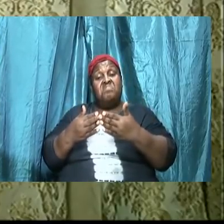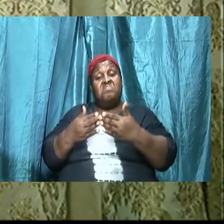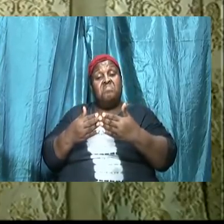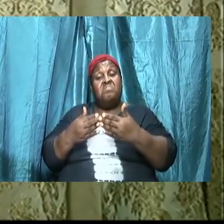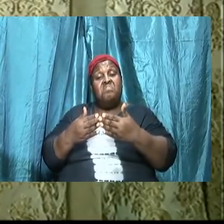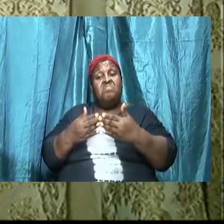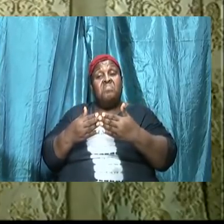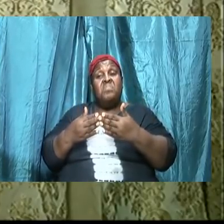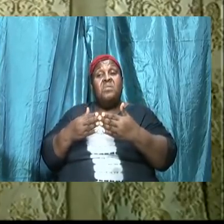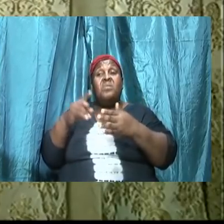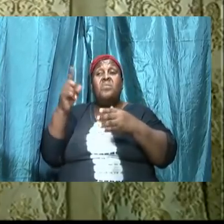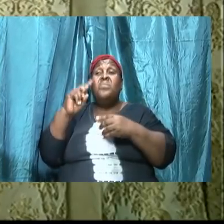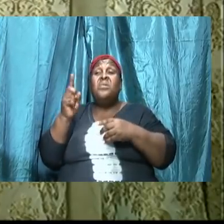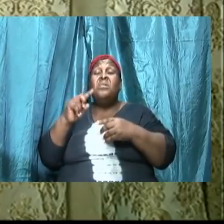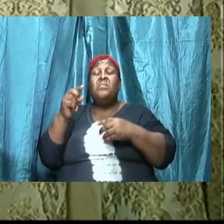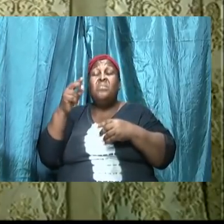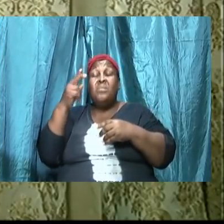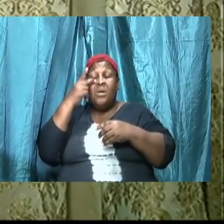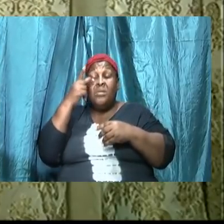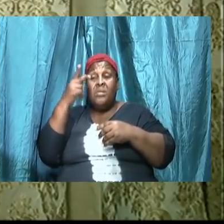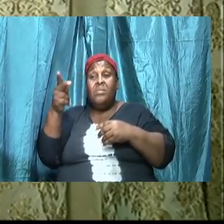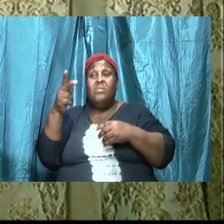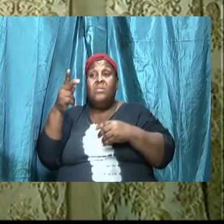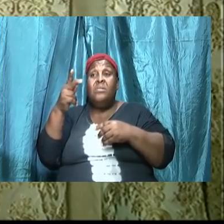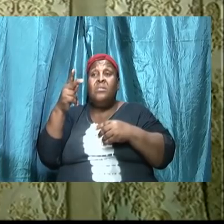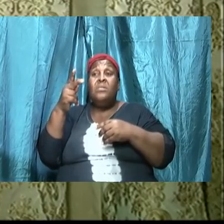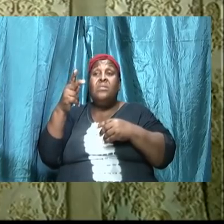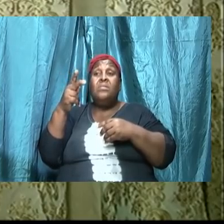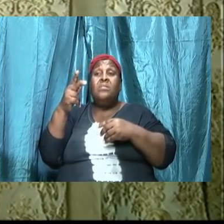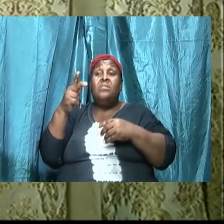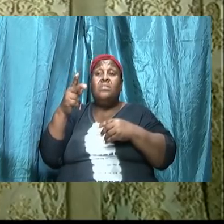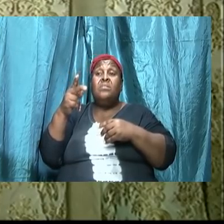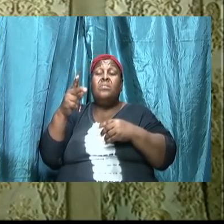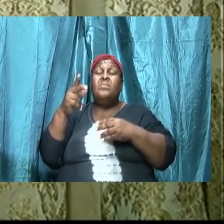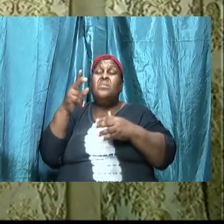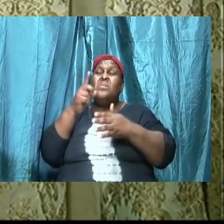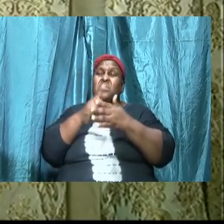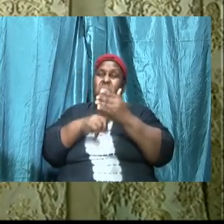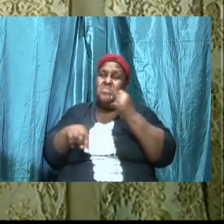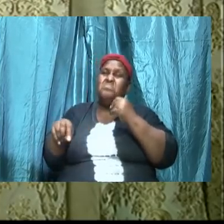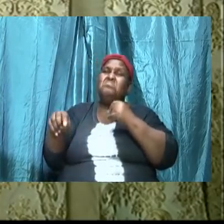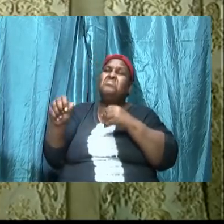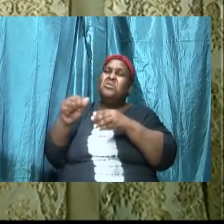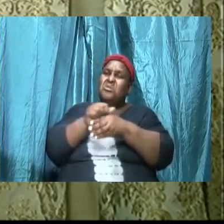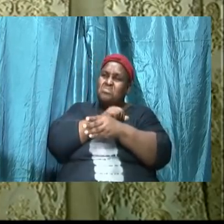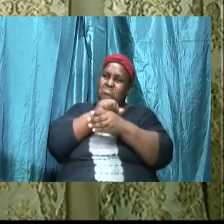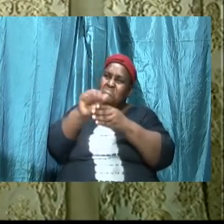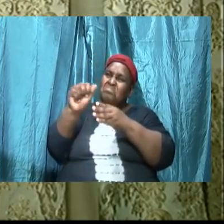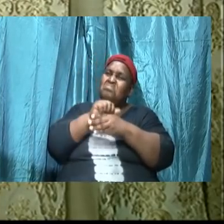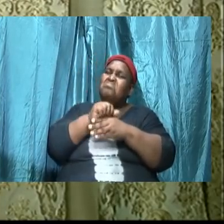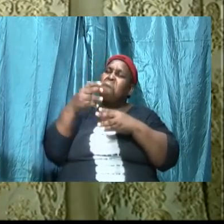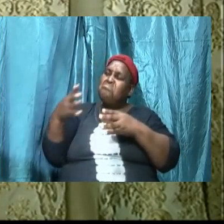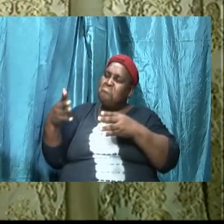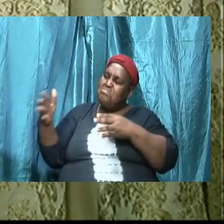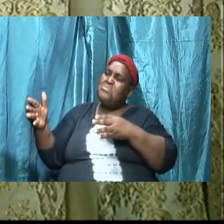things where we're going to look to see what are the practical things that are written in this word